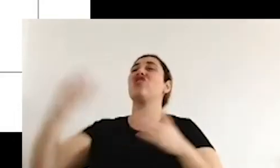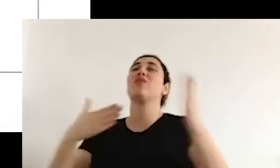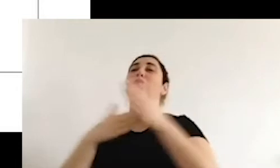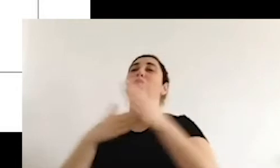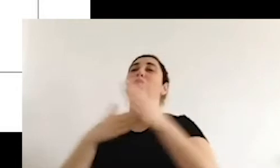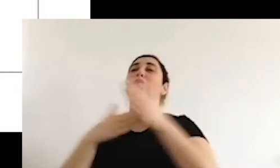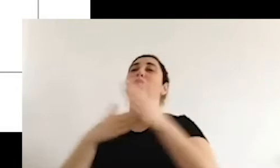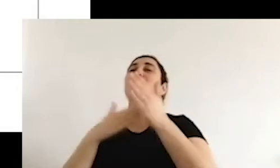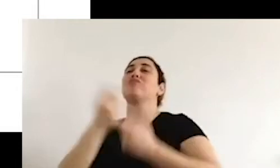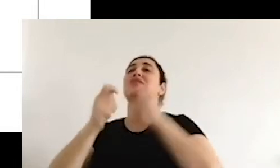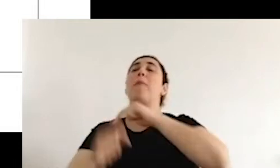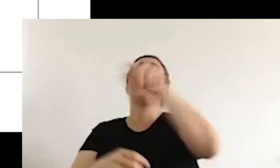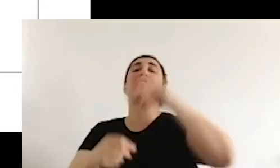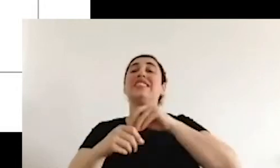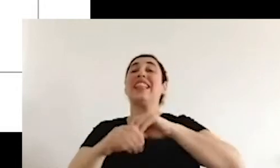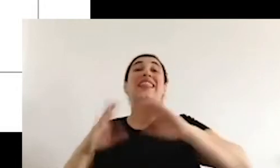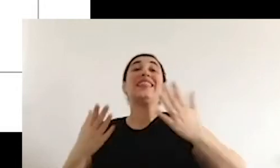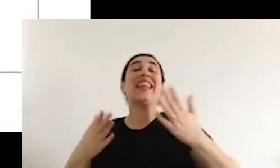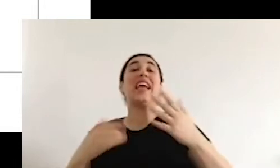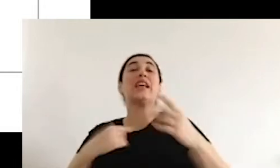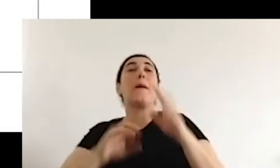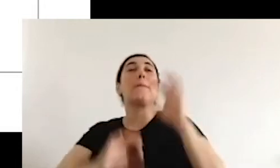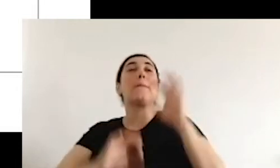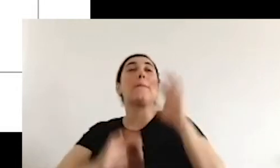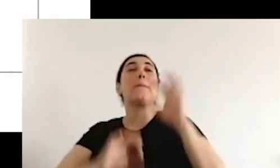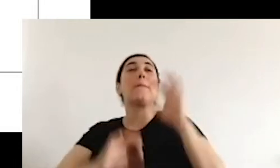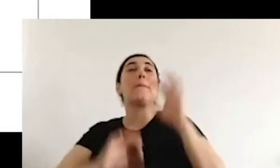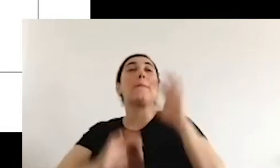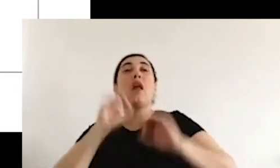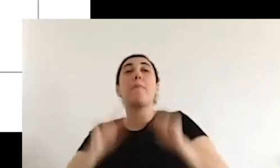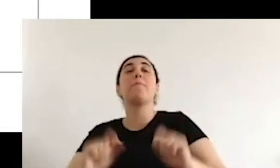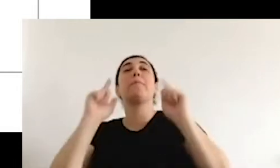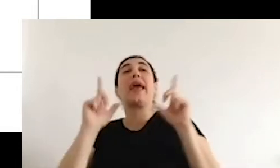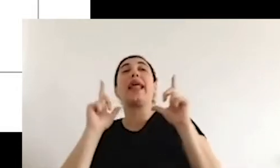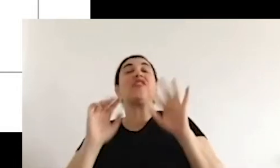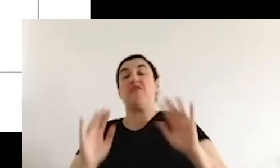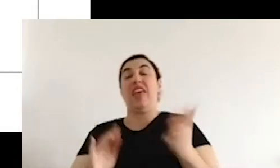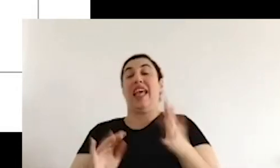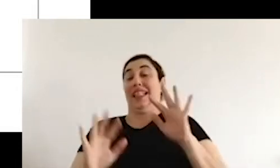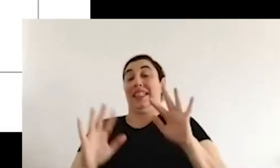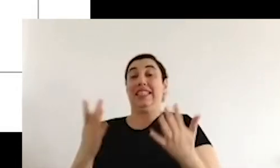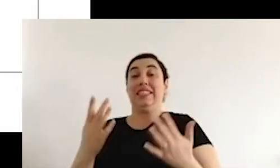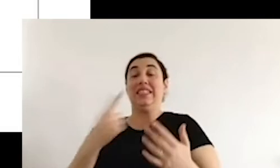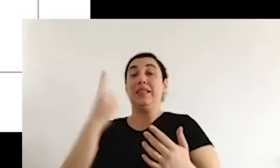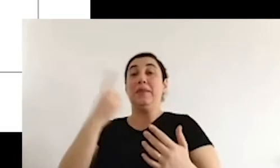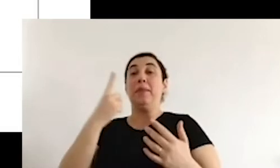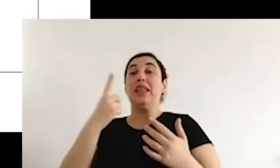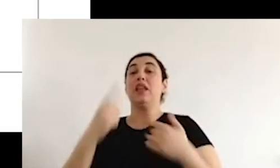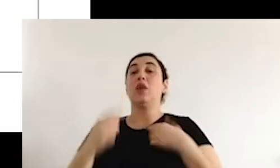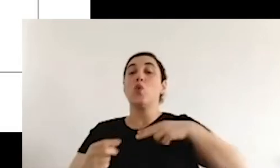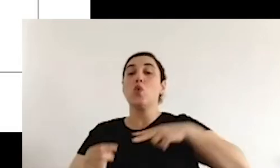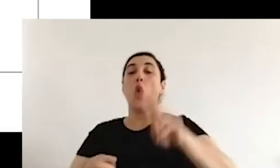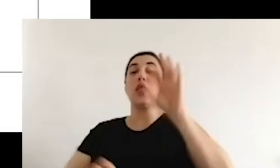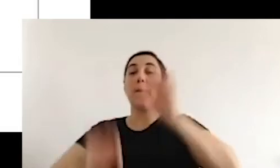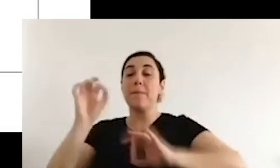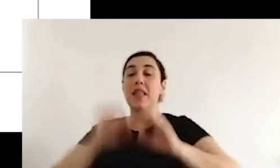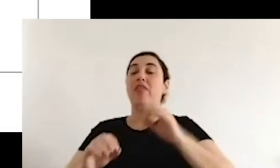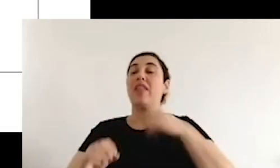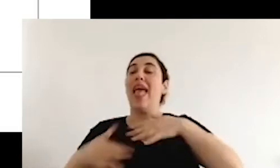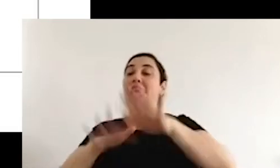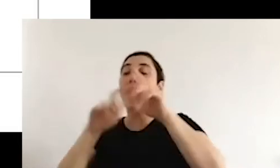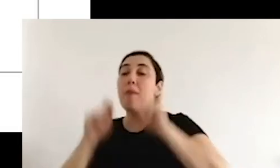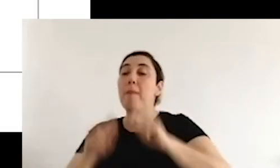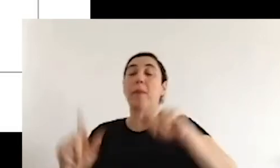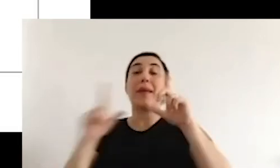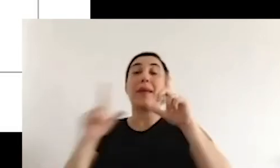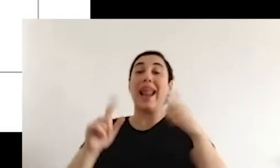rights activists to understand these terms in order to be able to devise a strategy, in order to understand